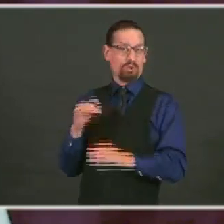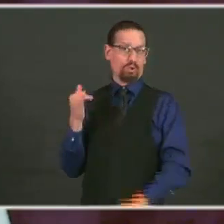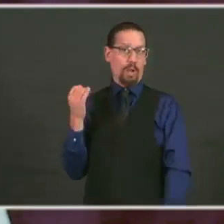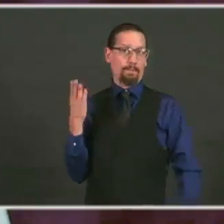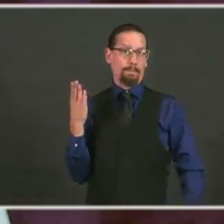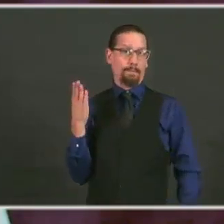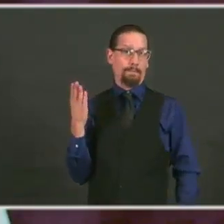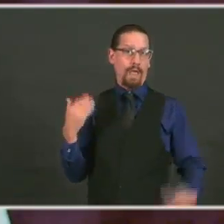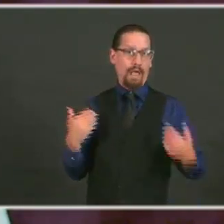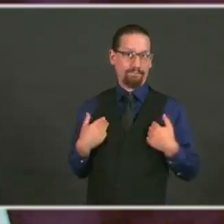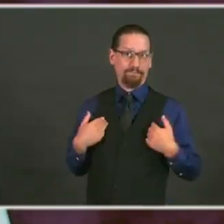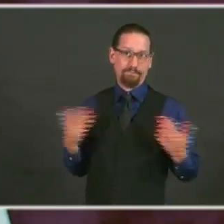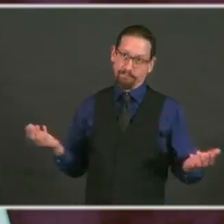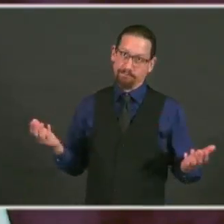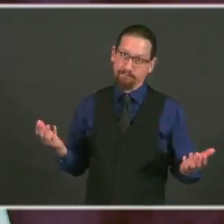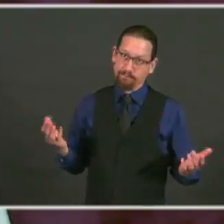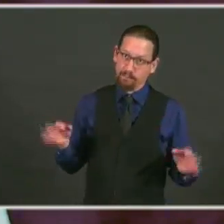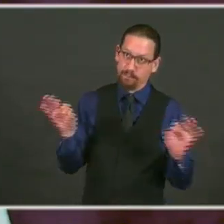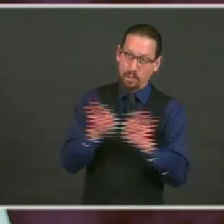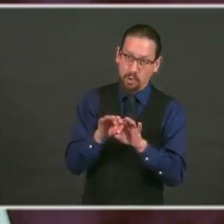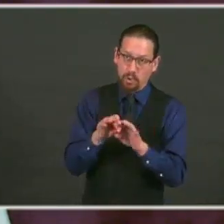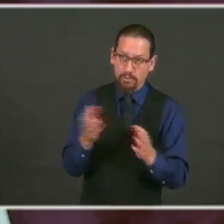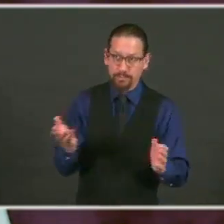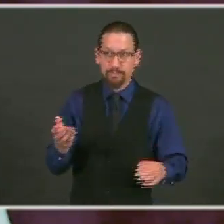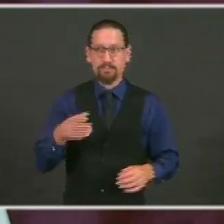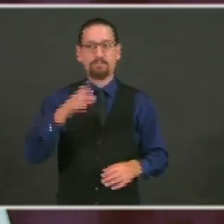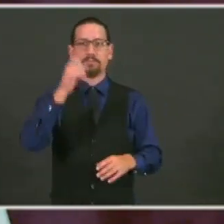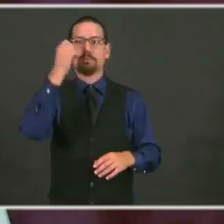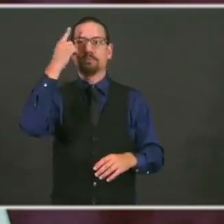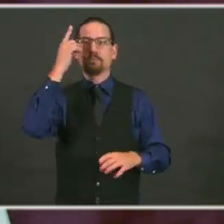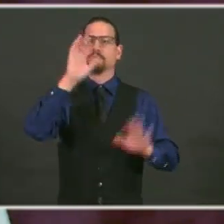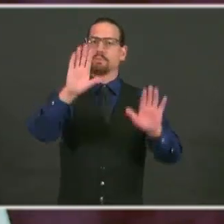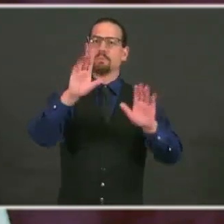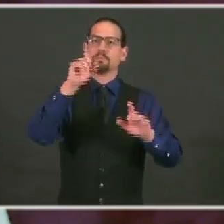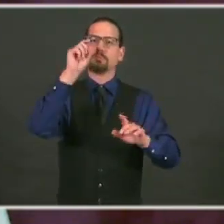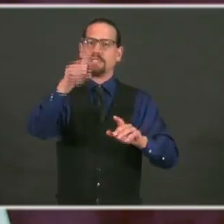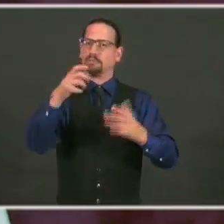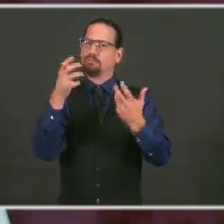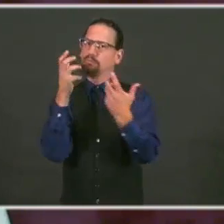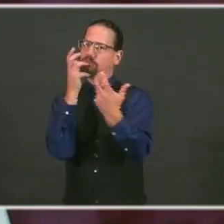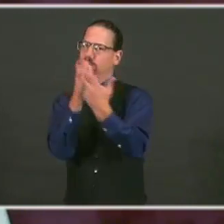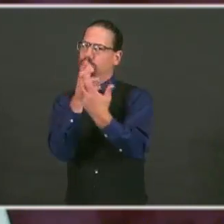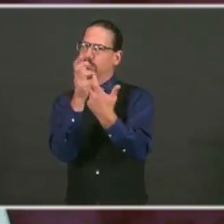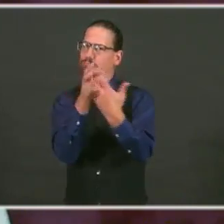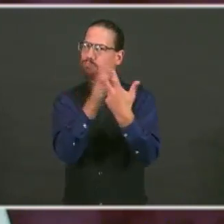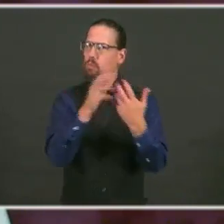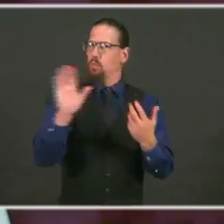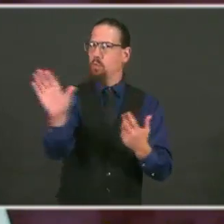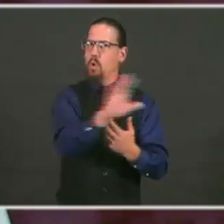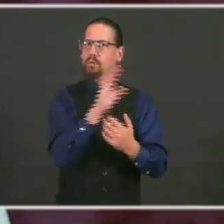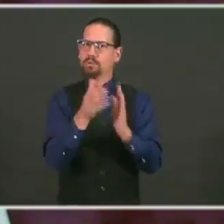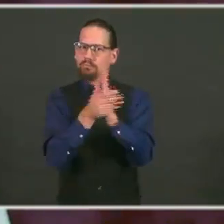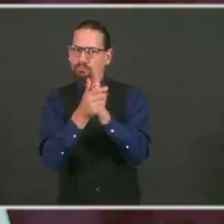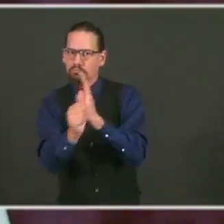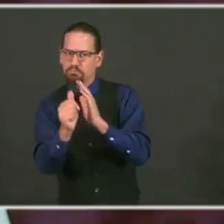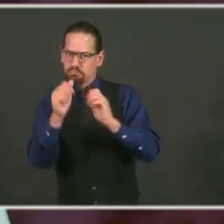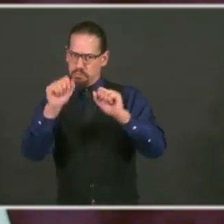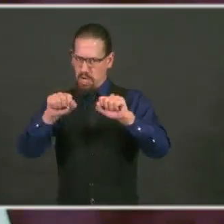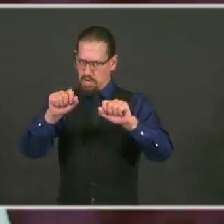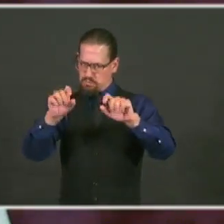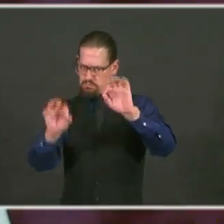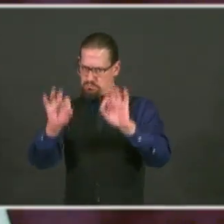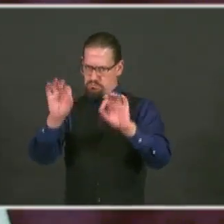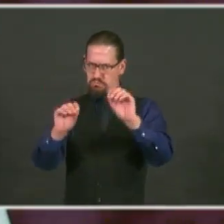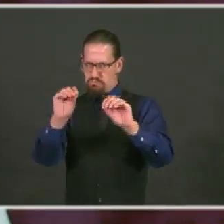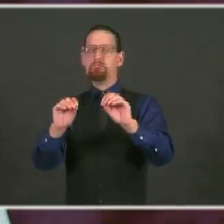happening is matching folks. Matching folks who are unemployed with the jobs that are available. And today I'm announcing